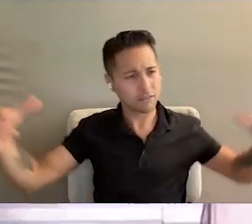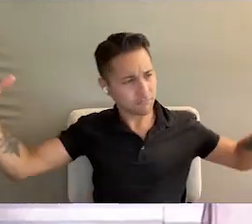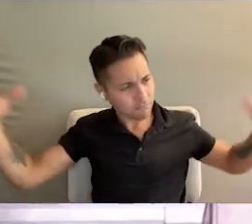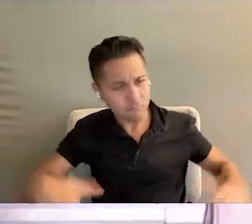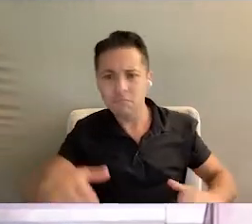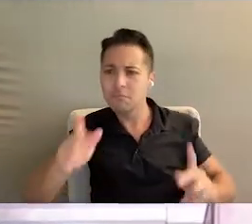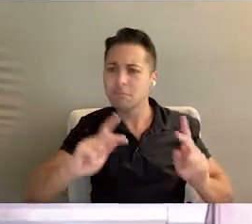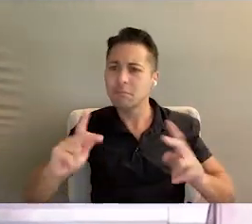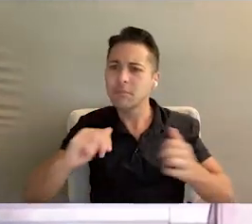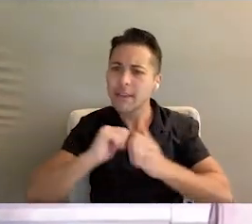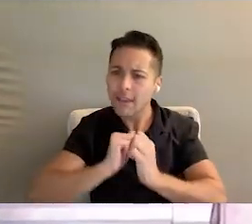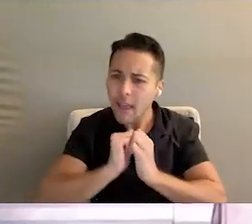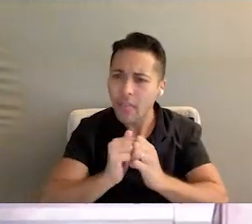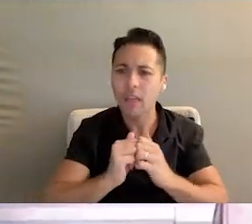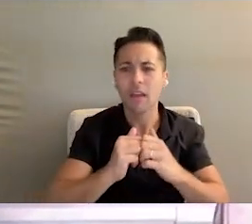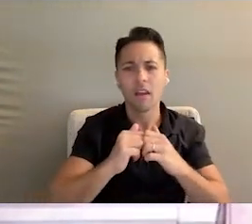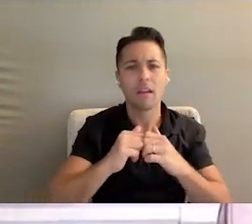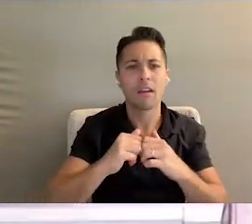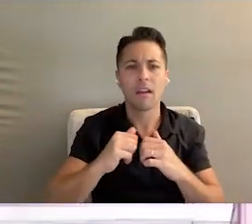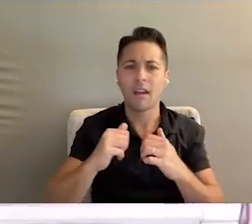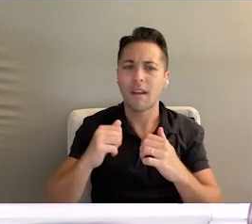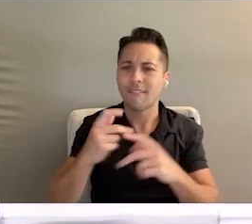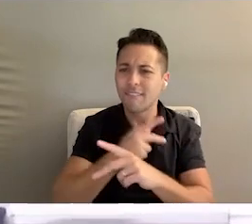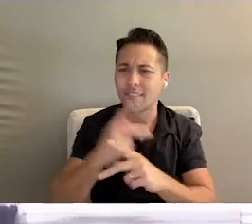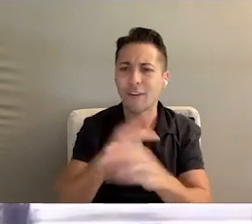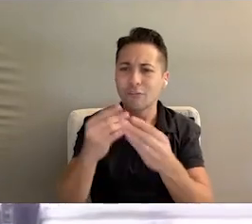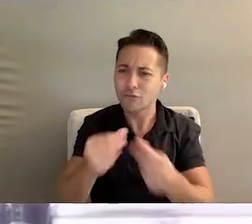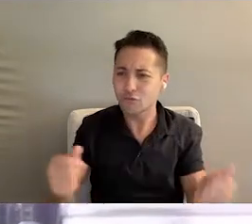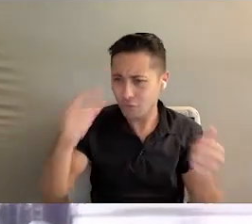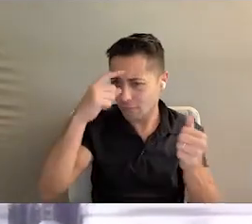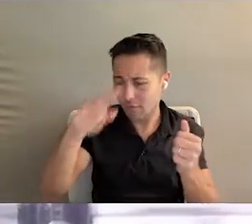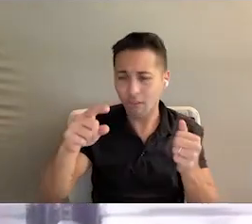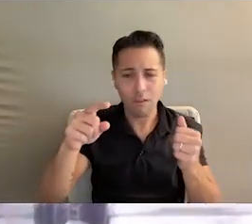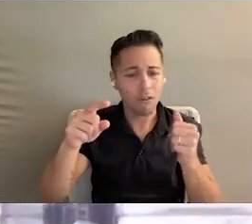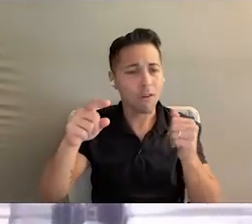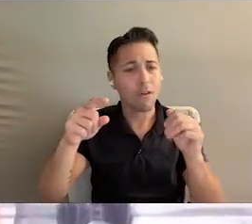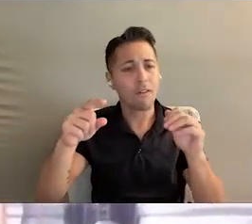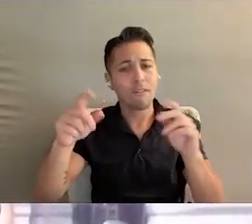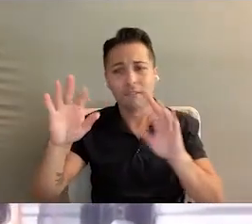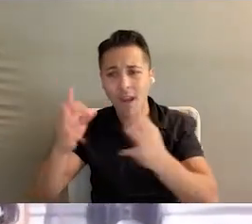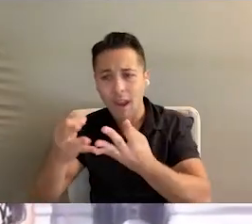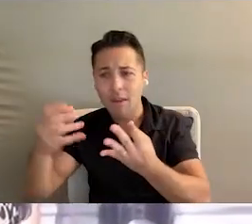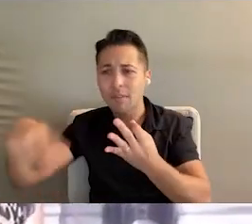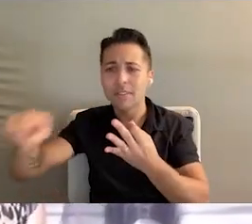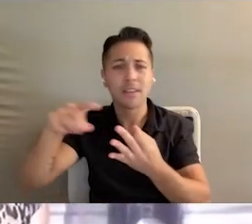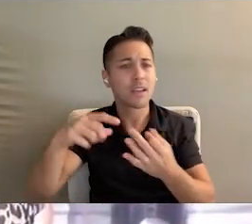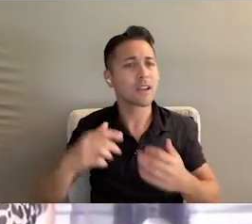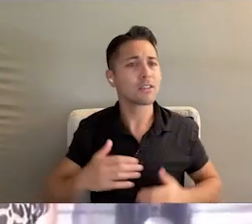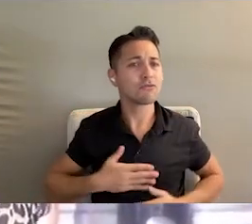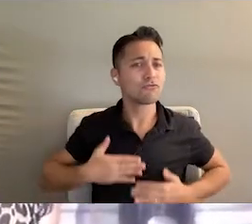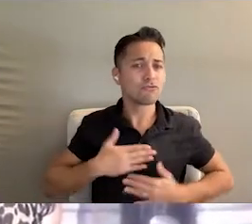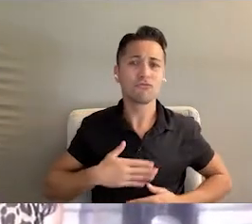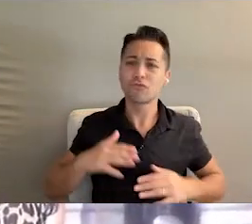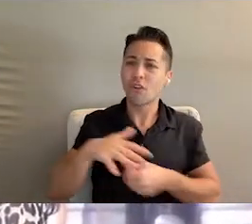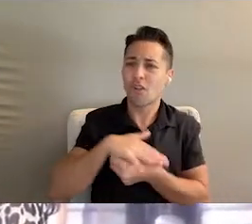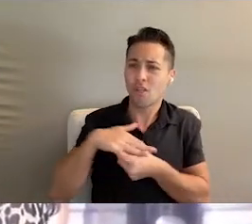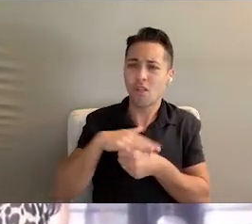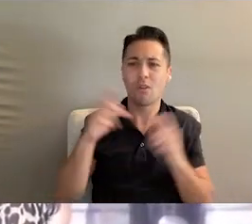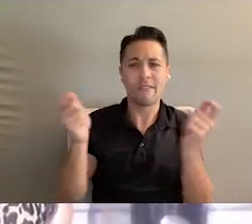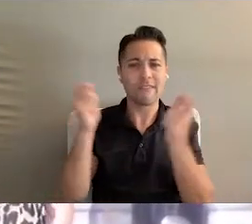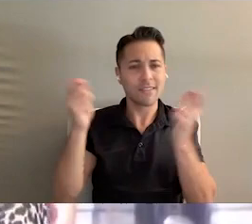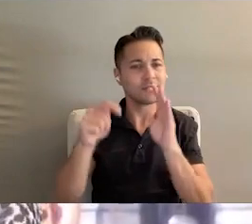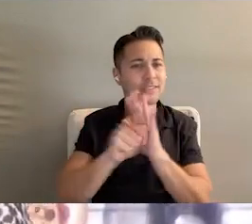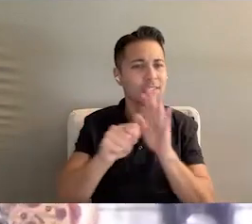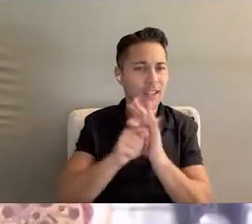together, to come together and have a solution to create a welcoming environment for families to enjoy a local festival in Tampa,